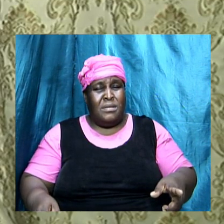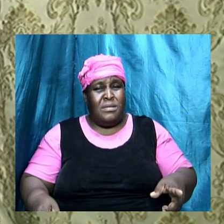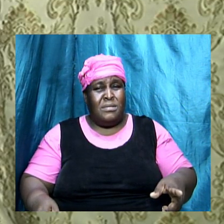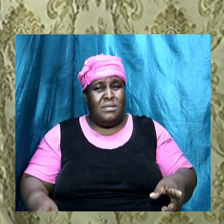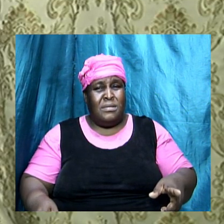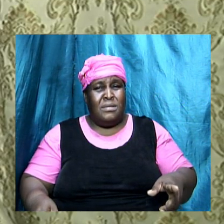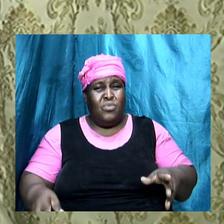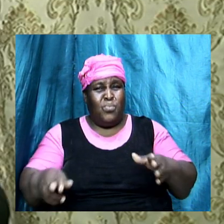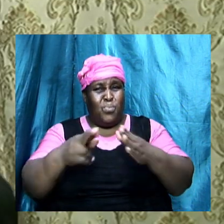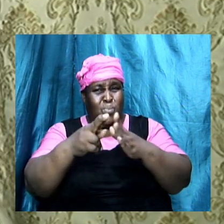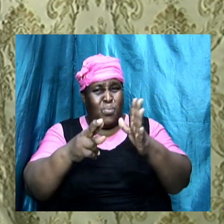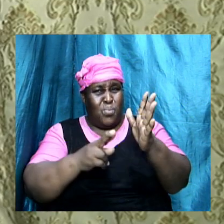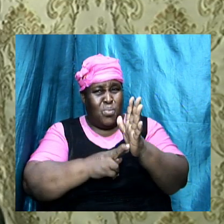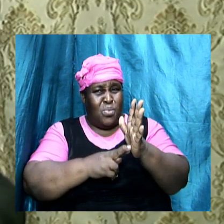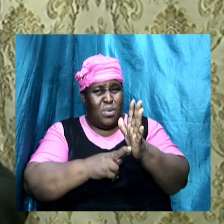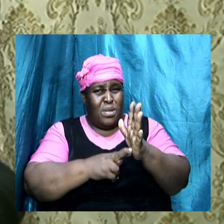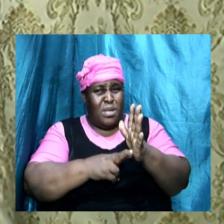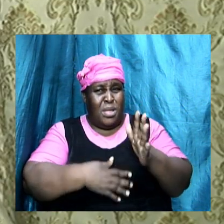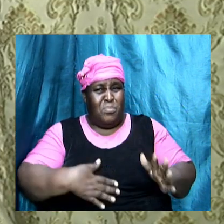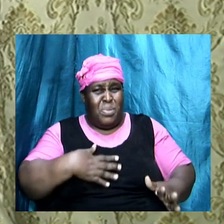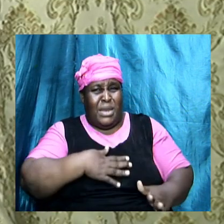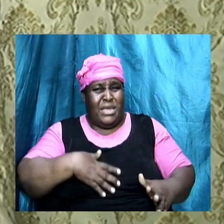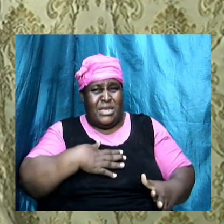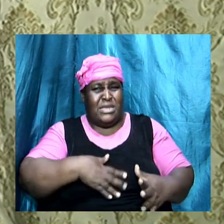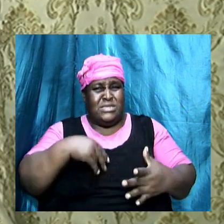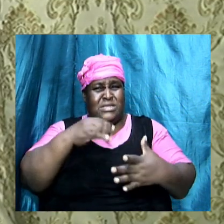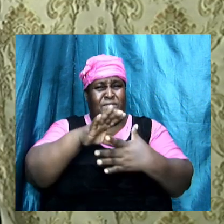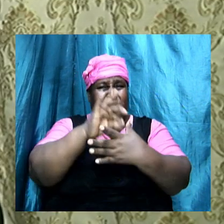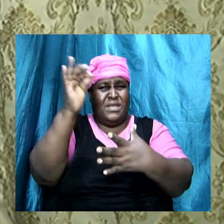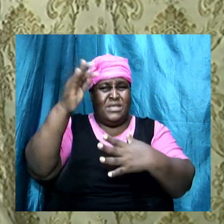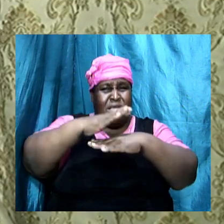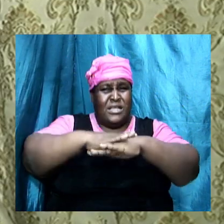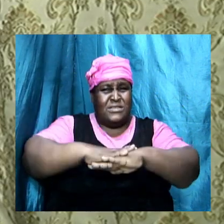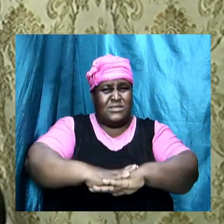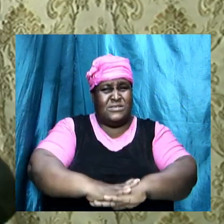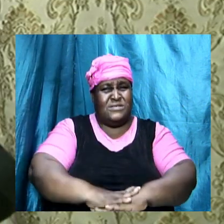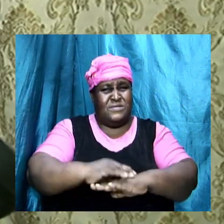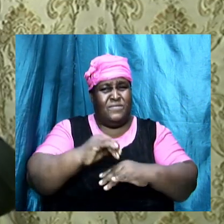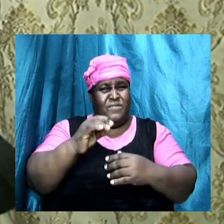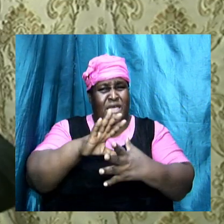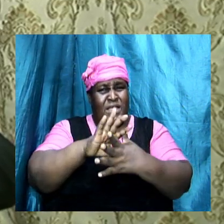to appease the flesh and satisfy the flesh